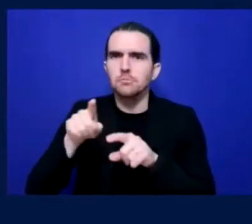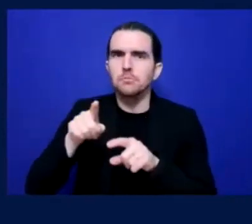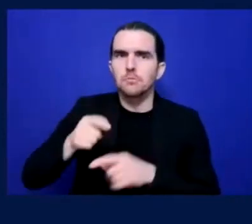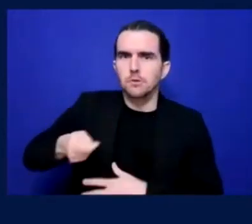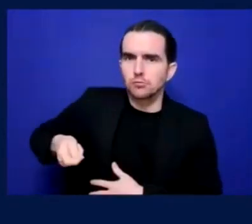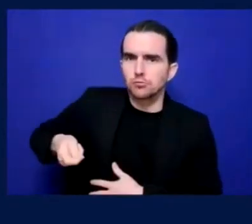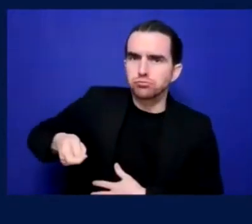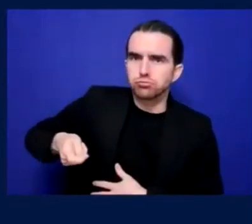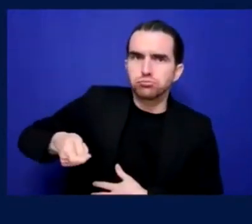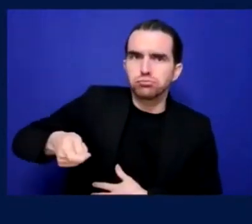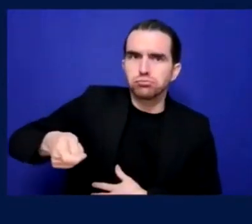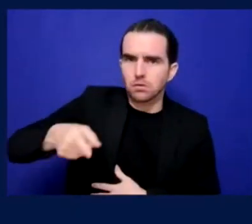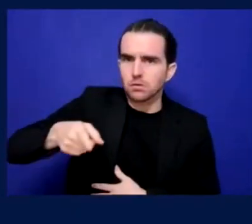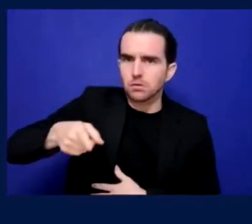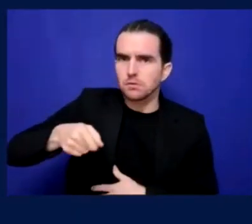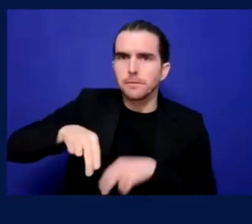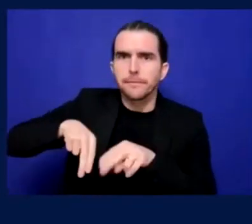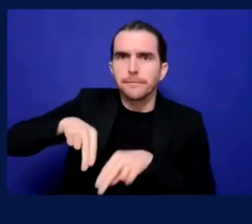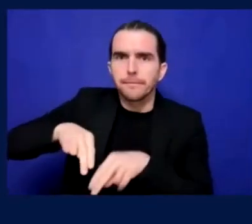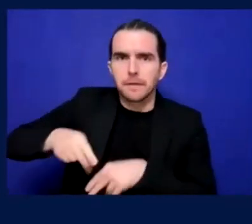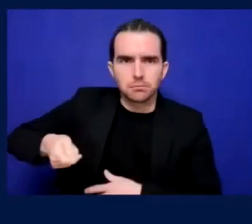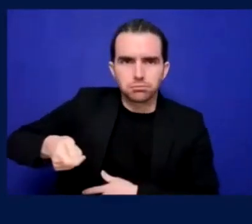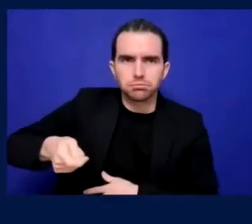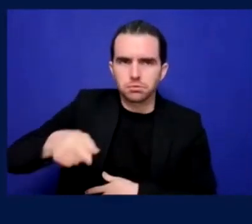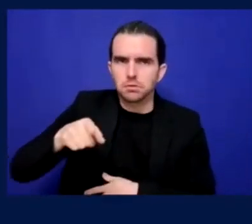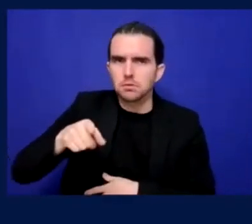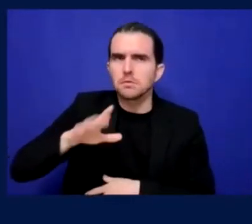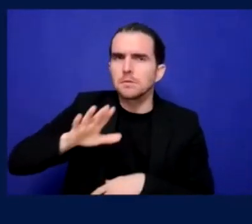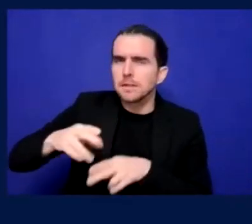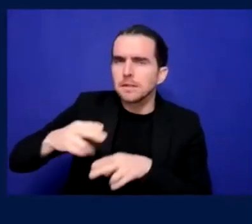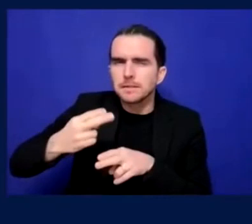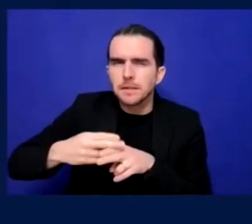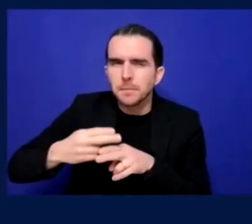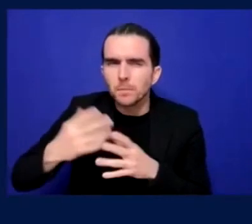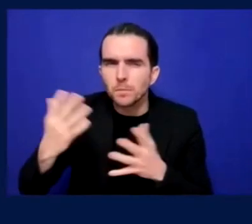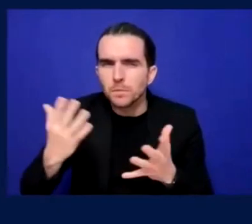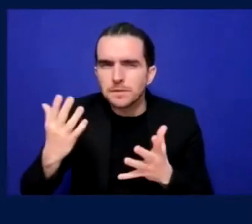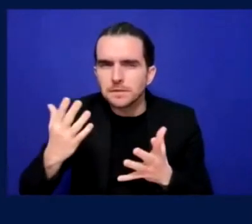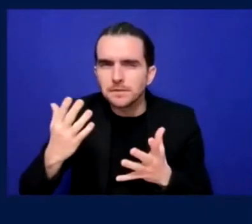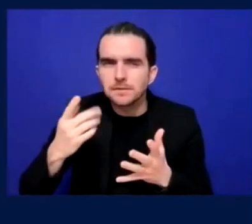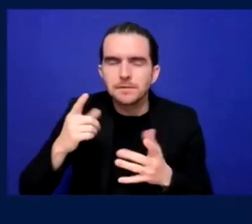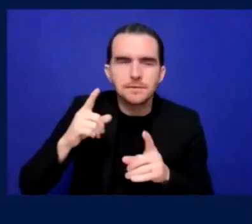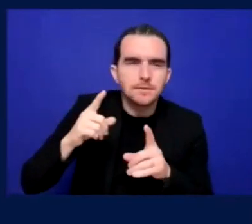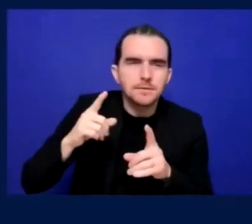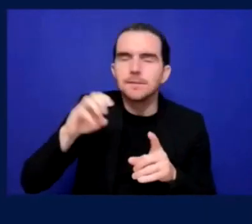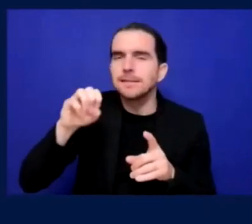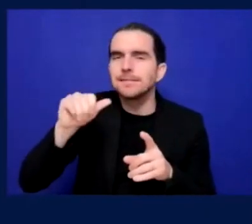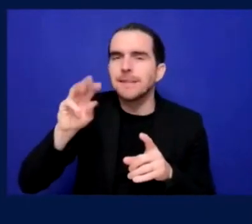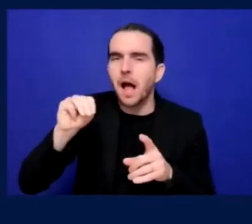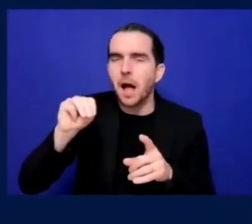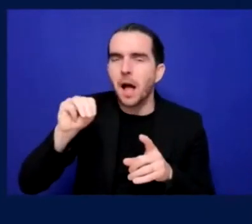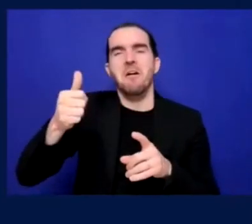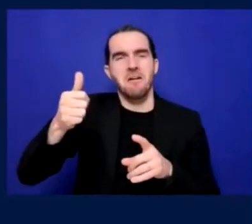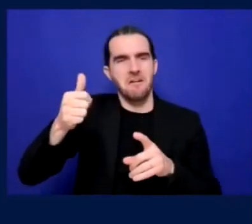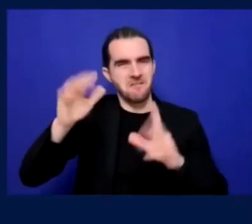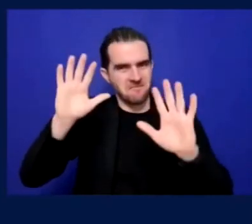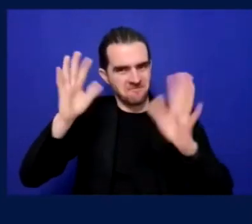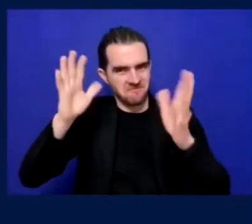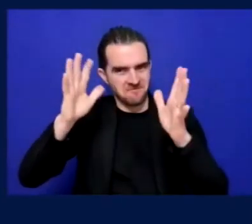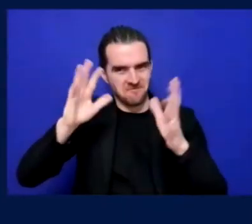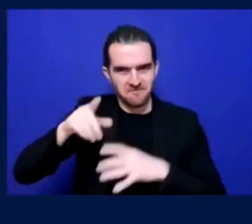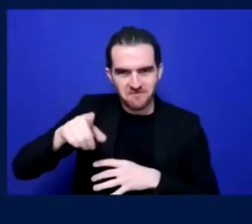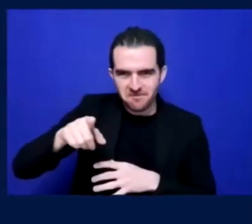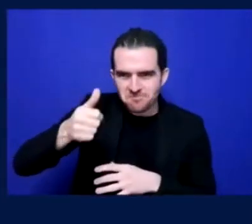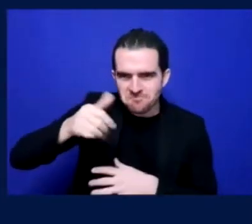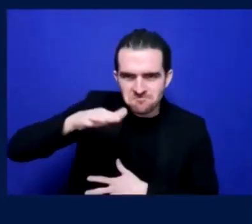Sam coming with you. Um, would you be able to explain to, to everyone what, what happened on in that instance and how you